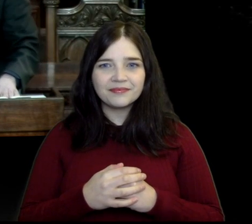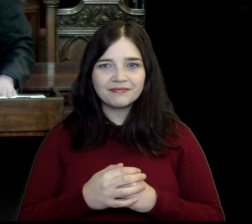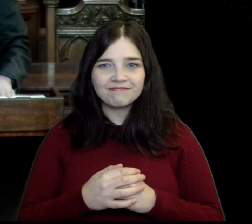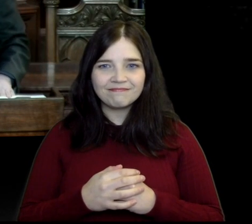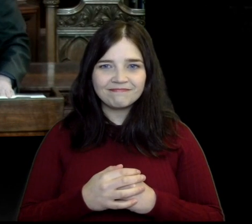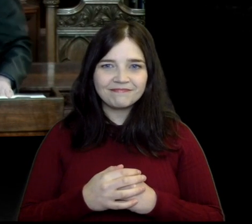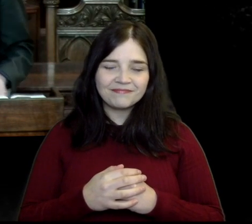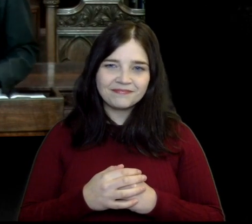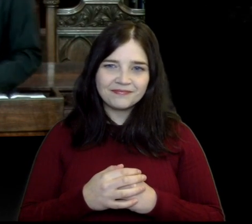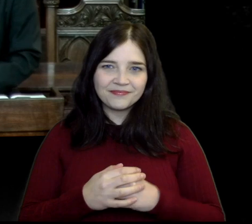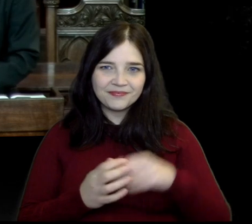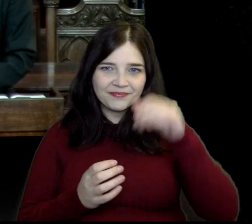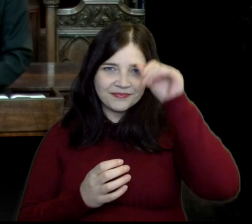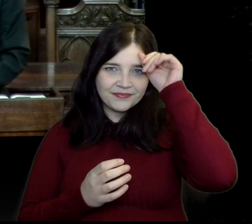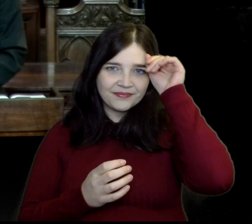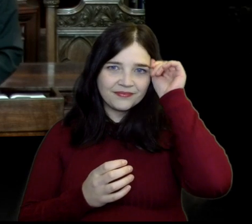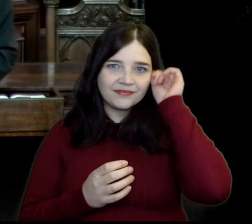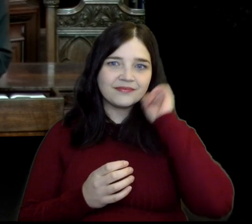Lord.